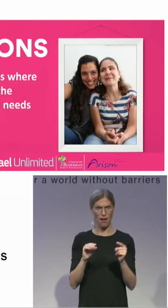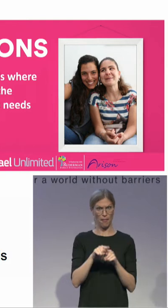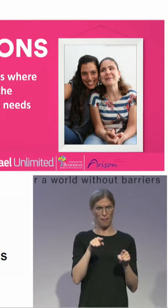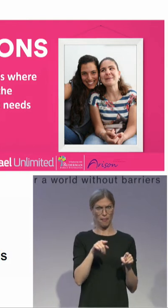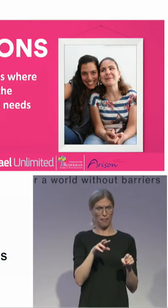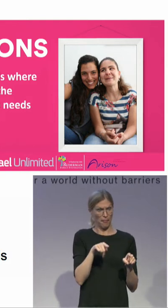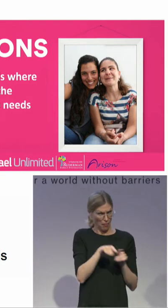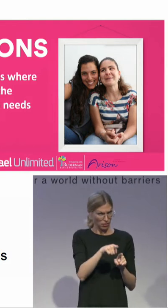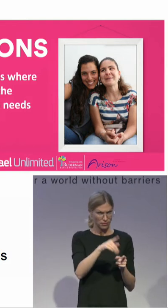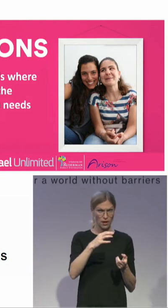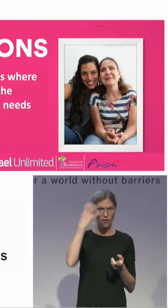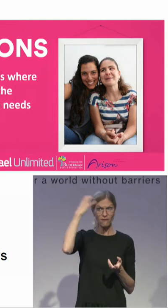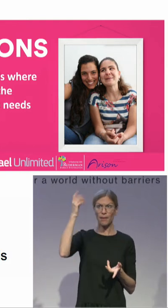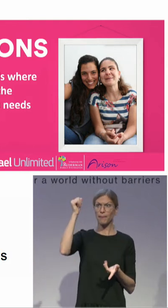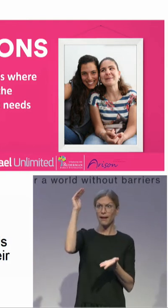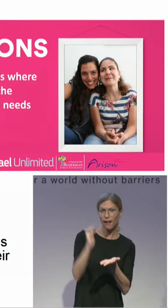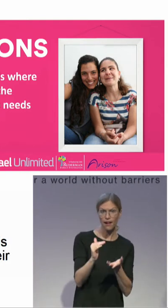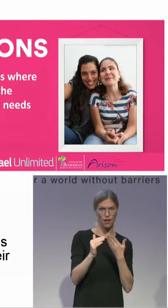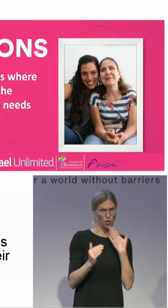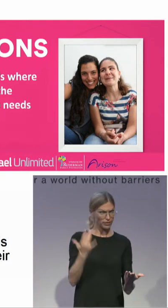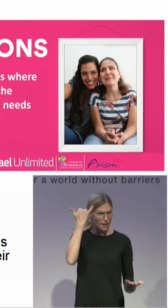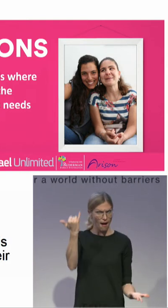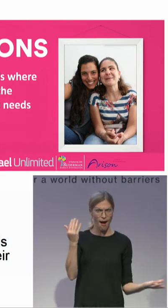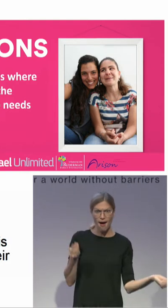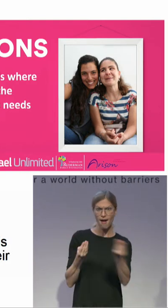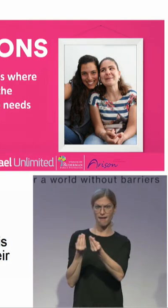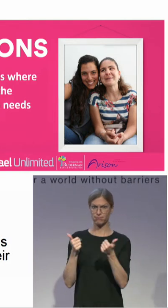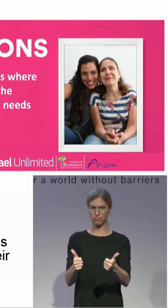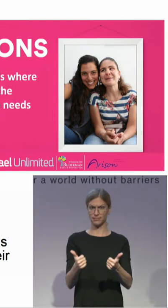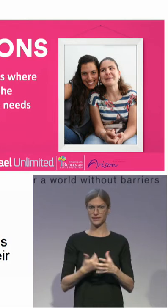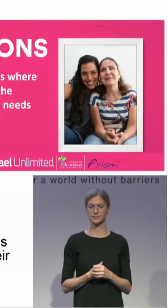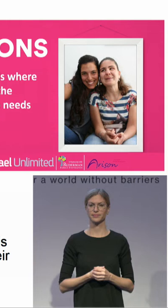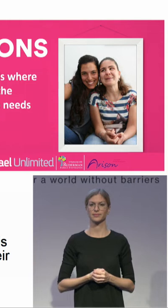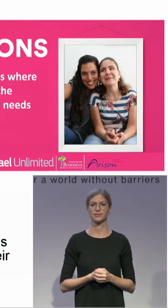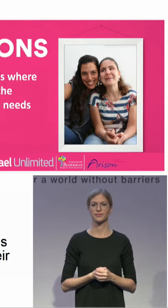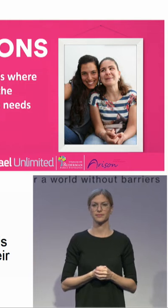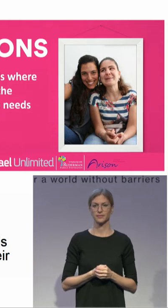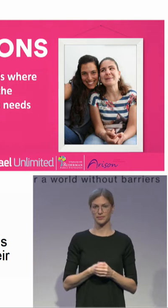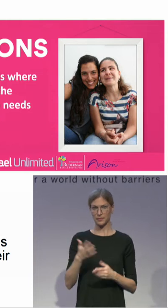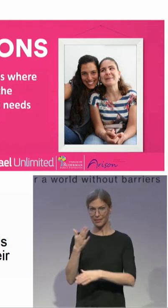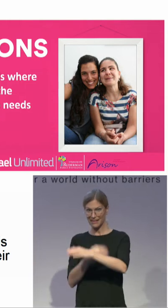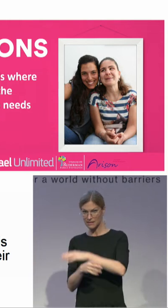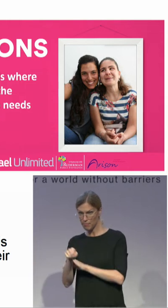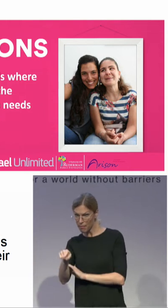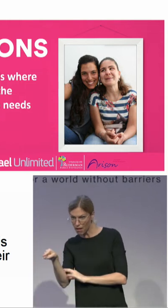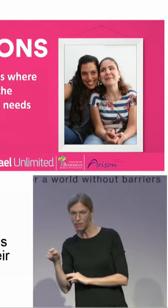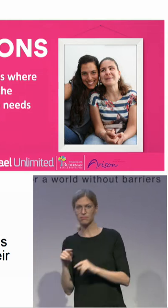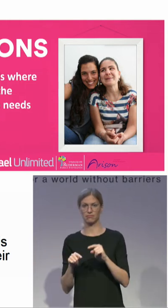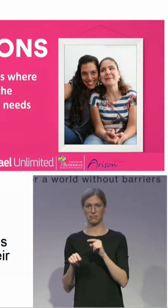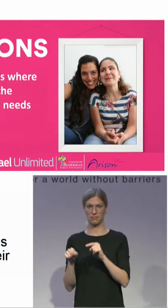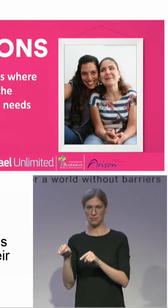And the idea is that two persons who have the same kind of disability can have a totally different